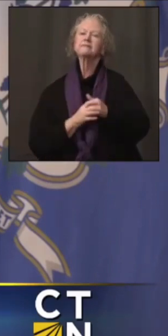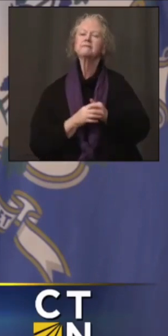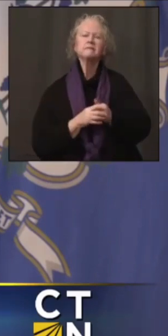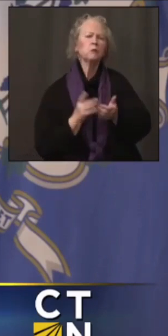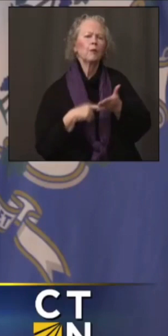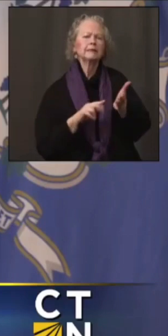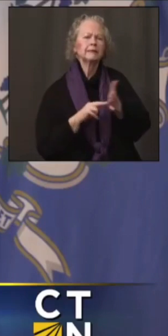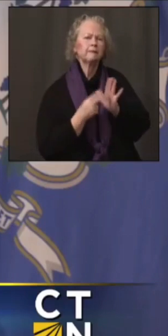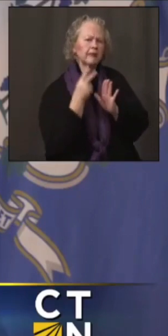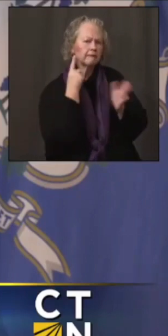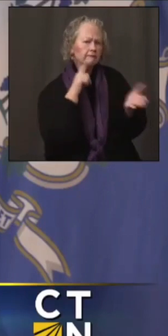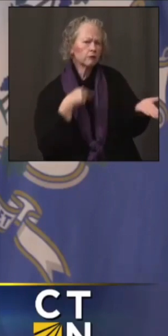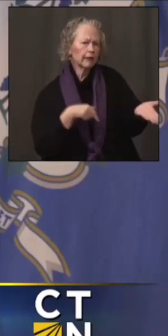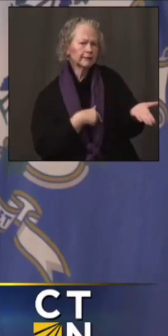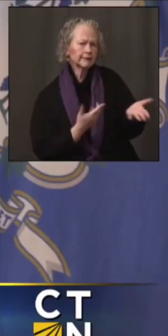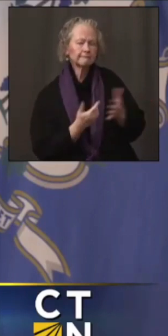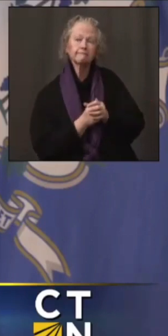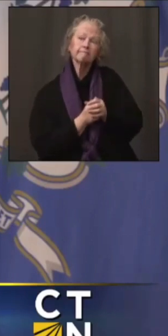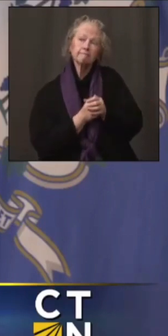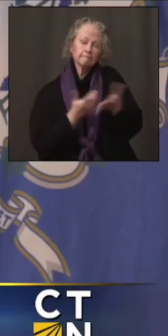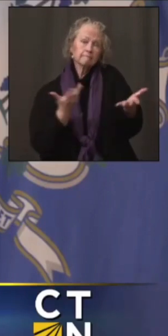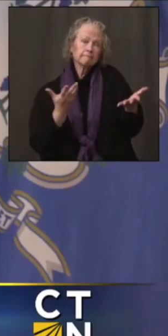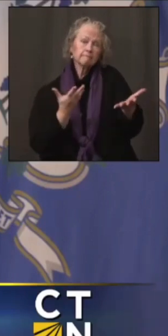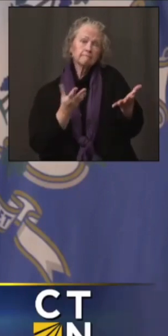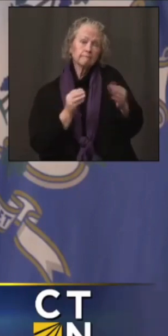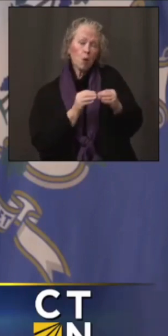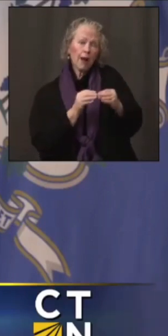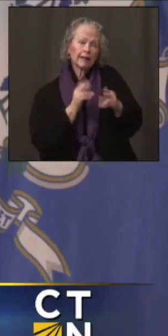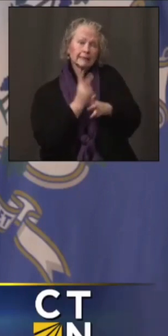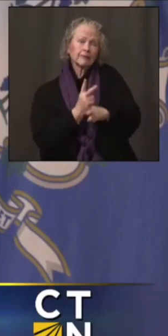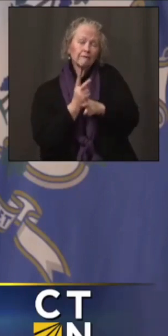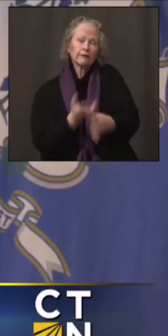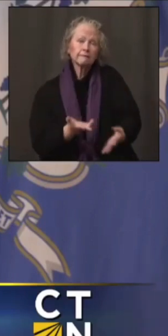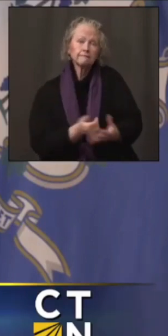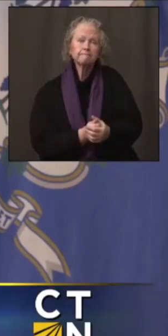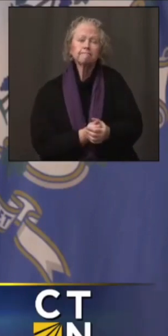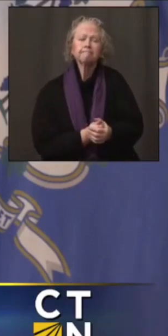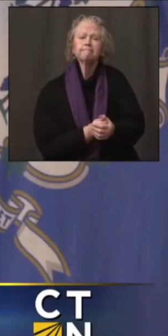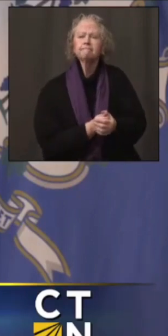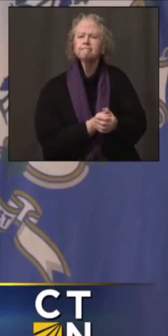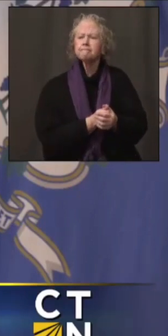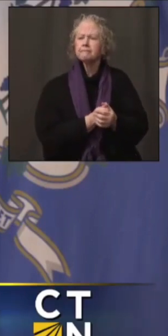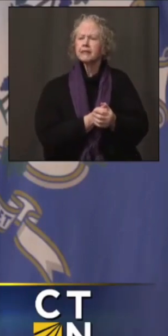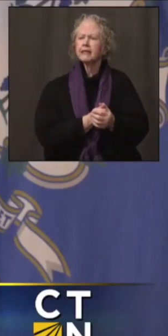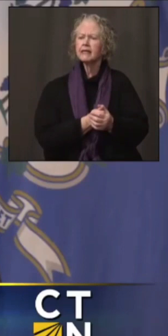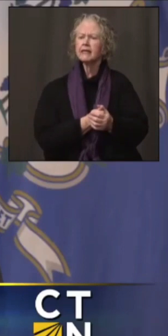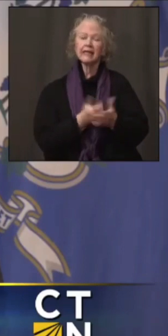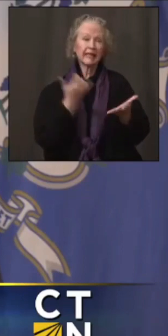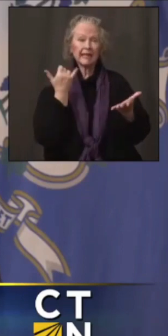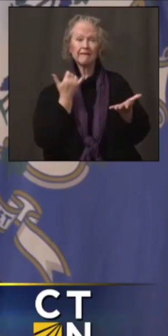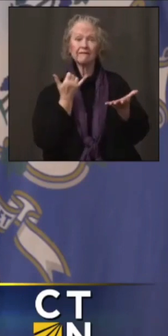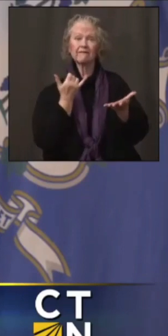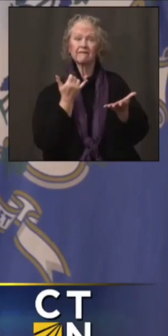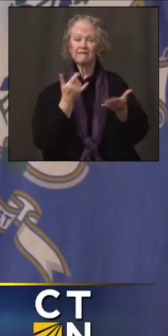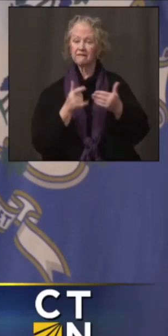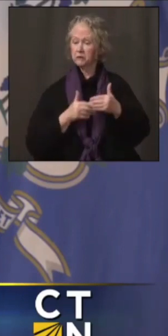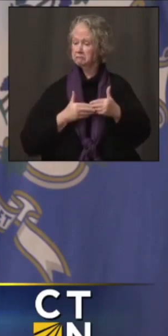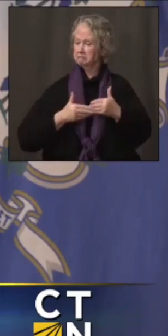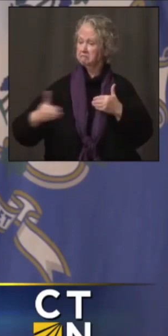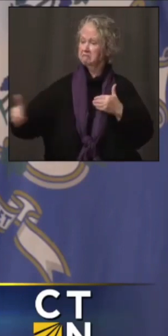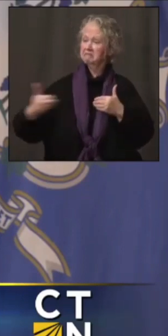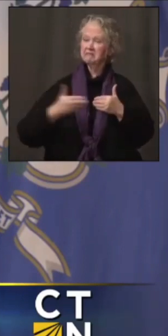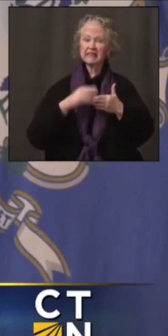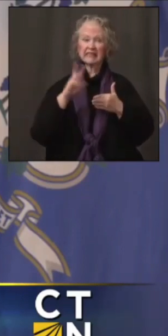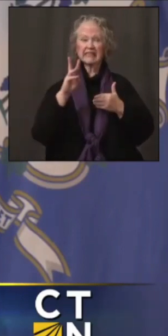to us? It just means be even more careful. What it means is if you're standing six feet away from